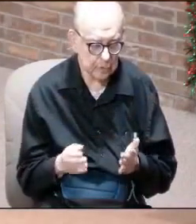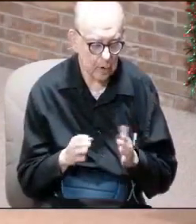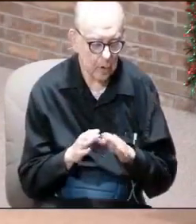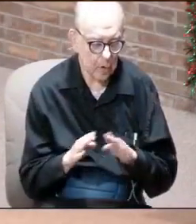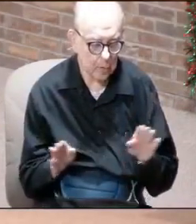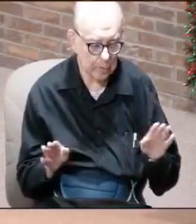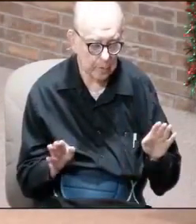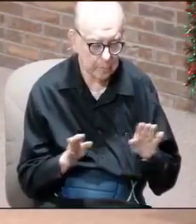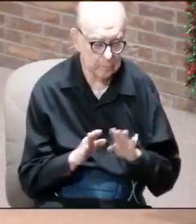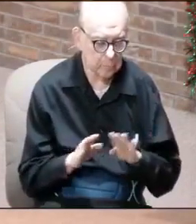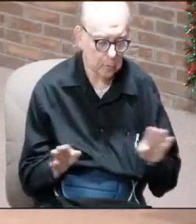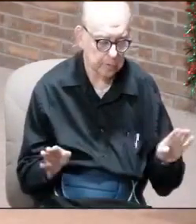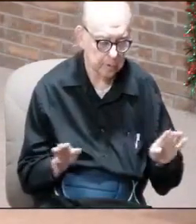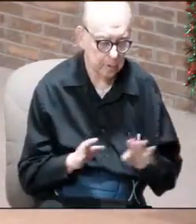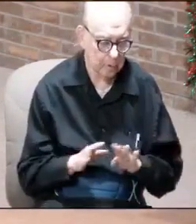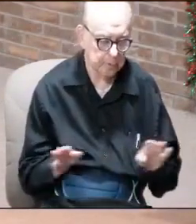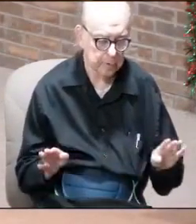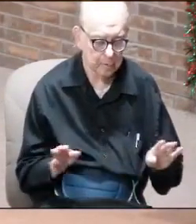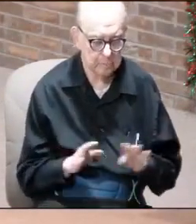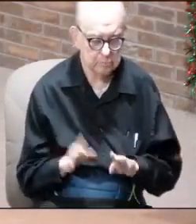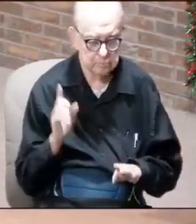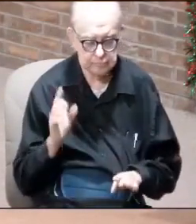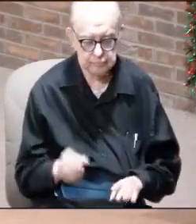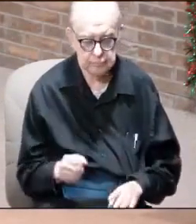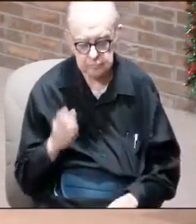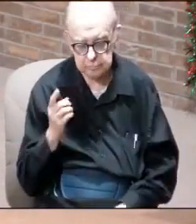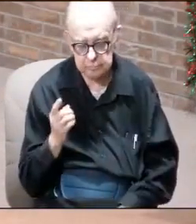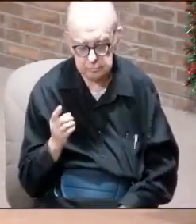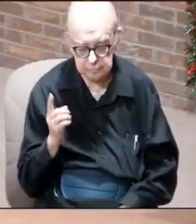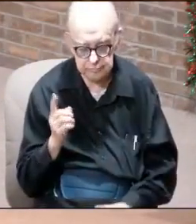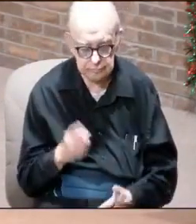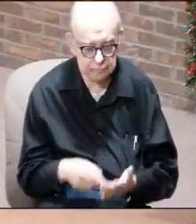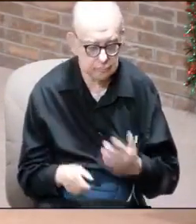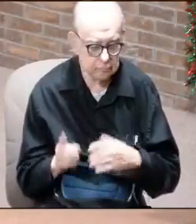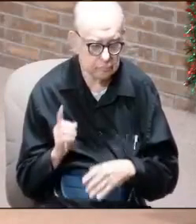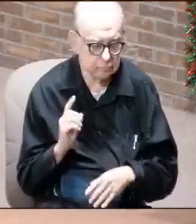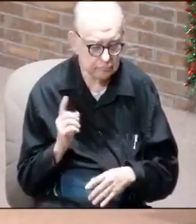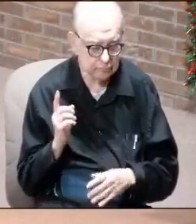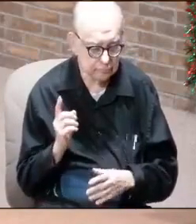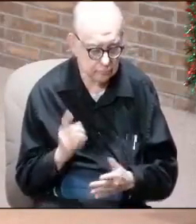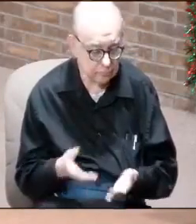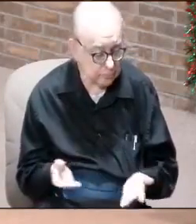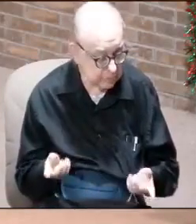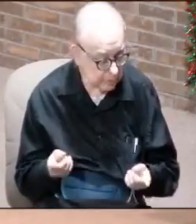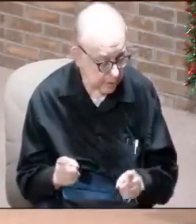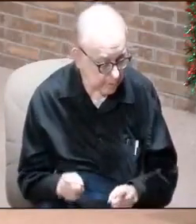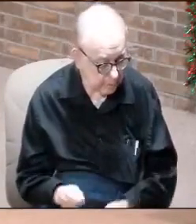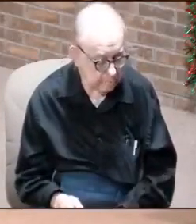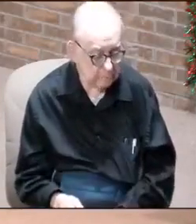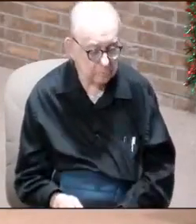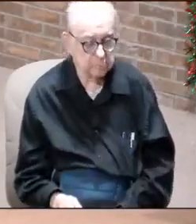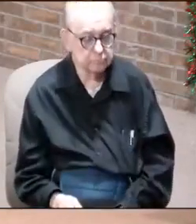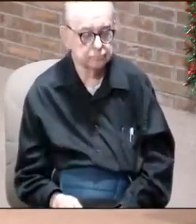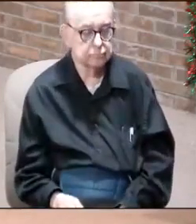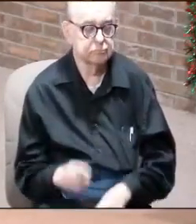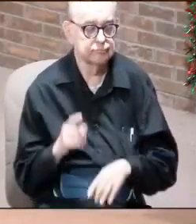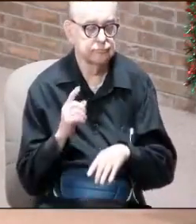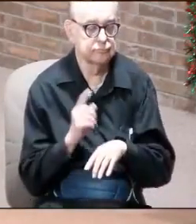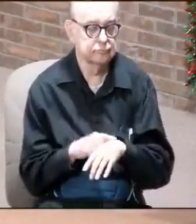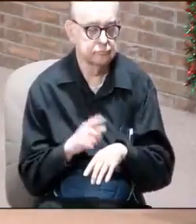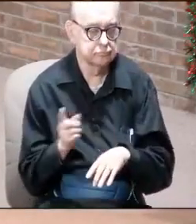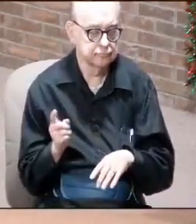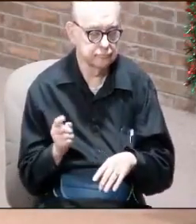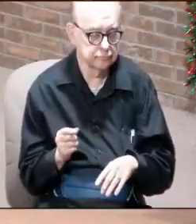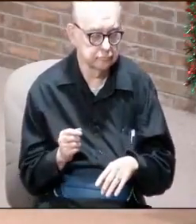and unwrap. And we need to understand what is it going to be? A time